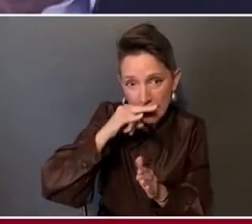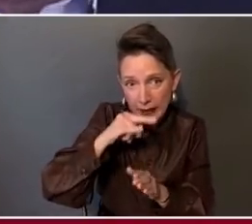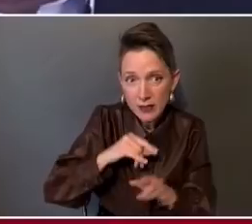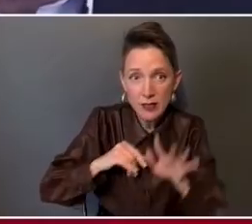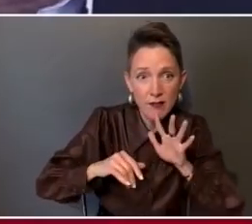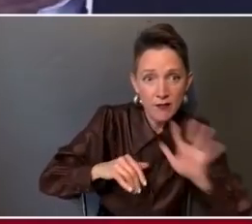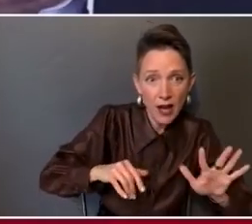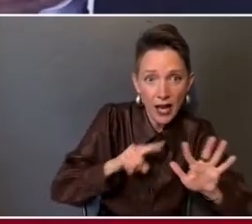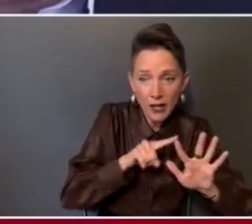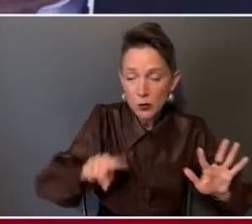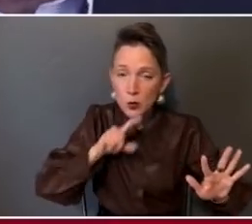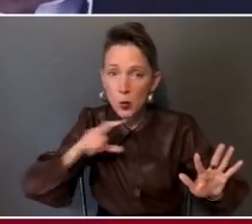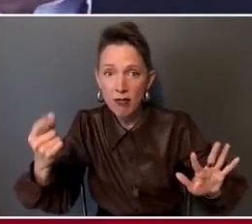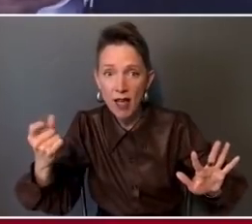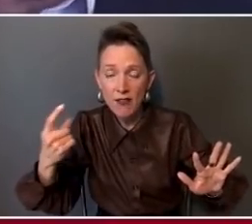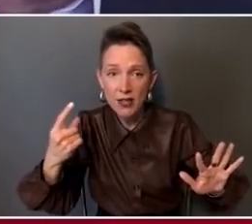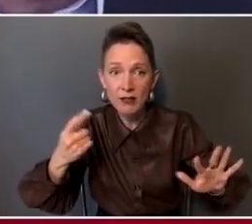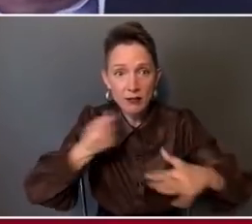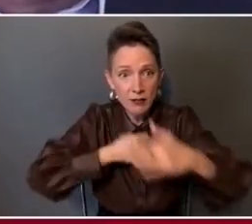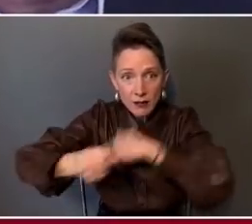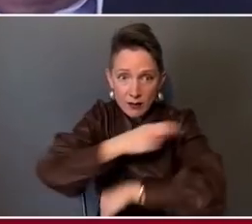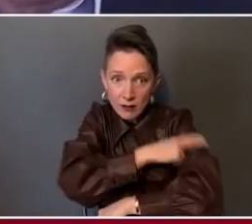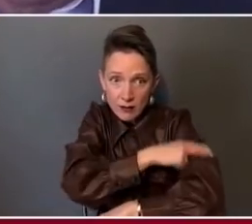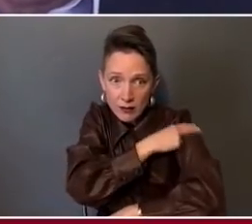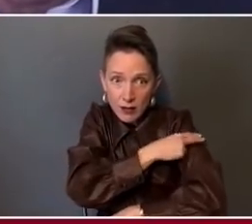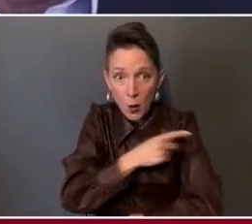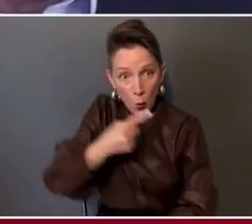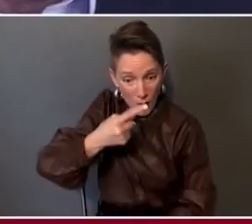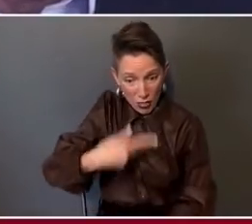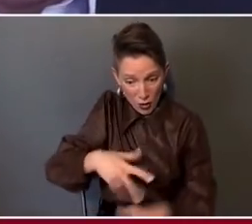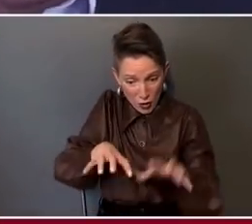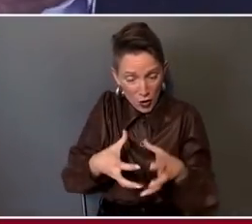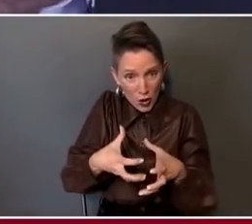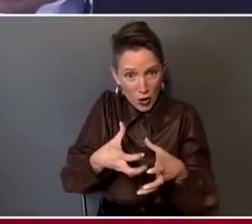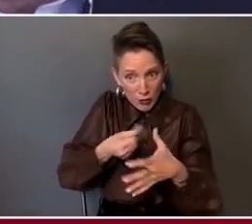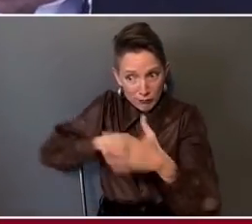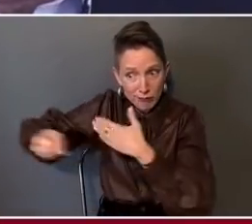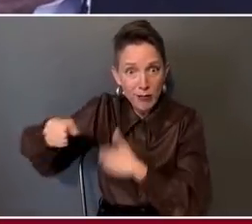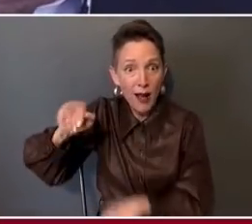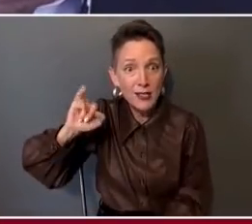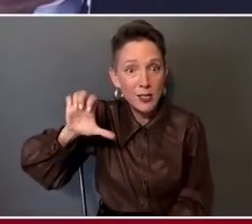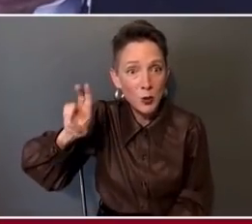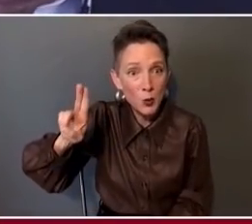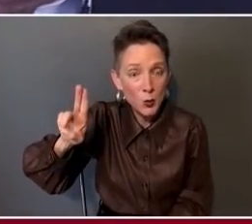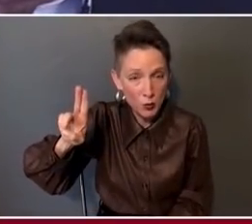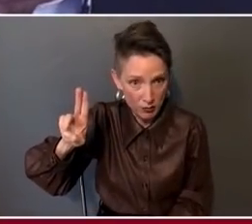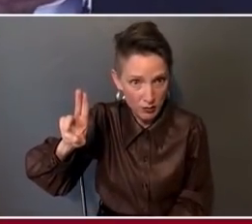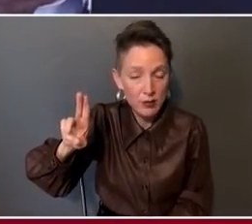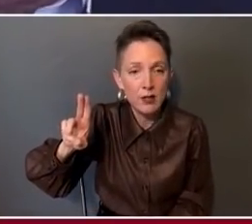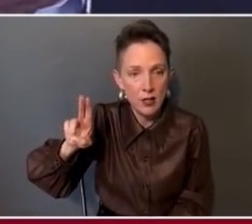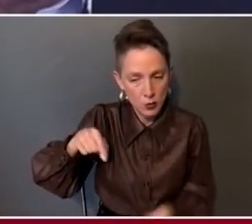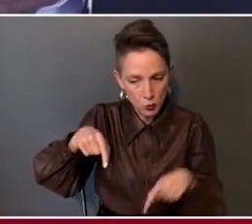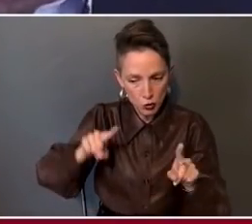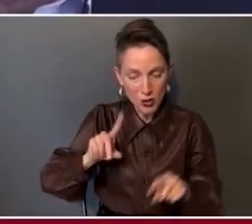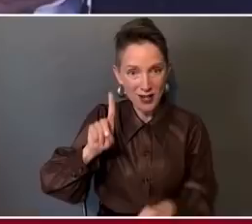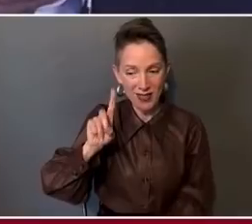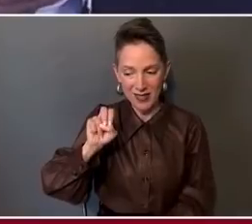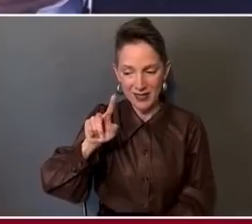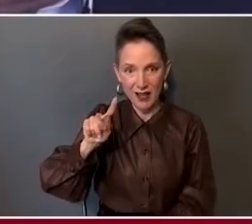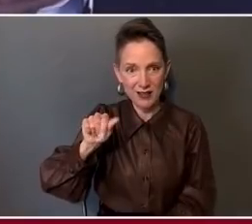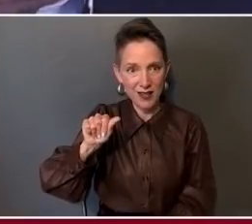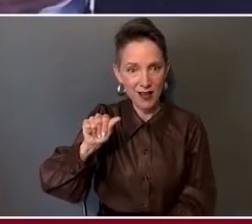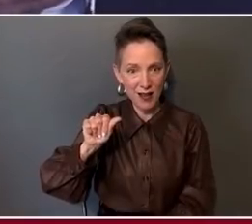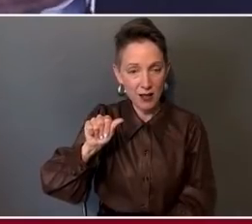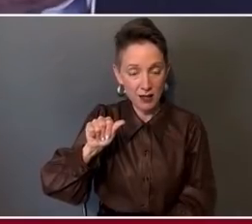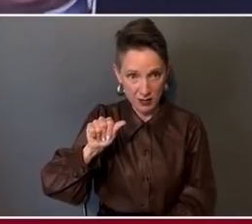have been hospitalized, one-third in intensive care. During this surge with Delta, it has been the